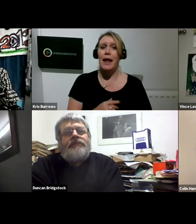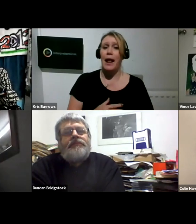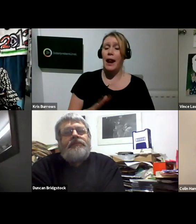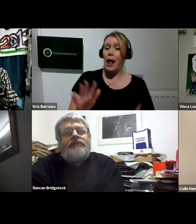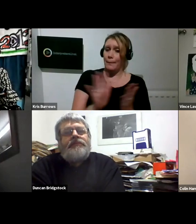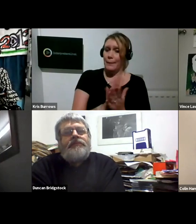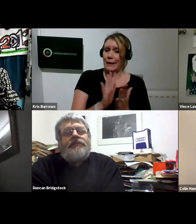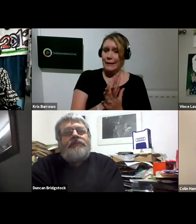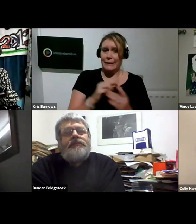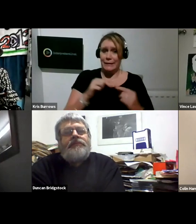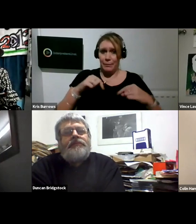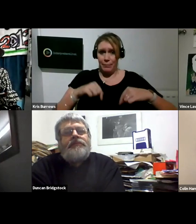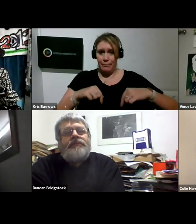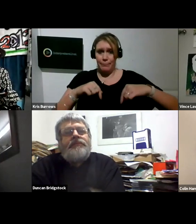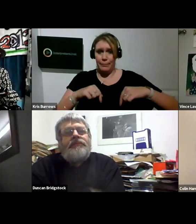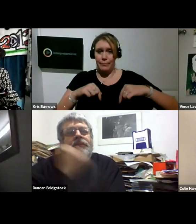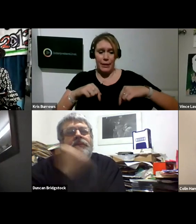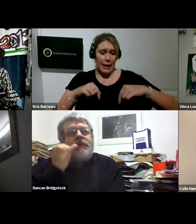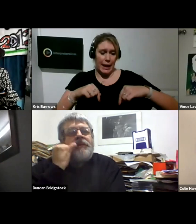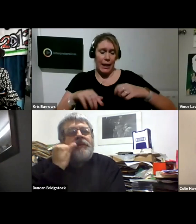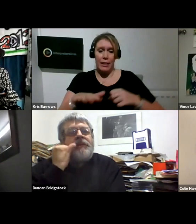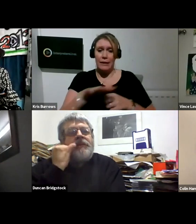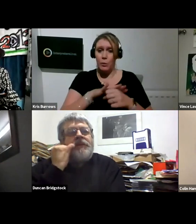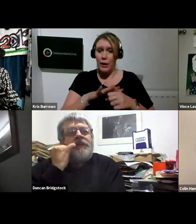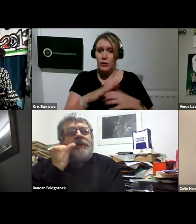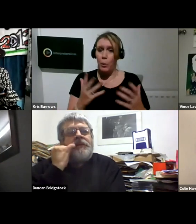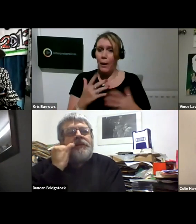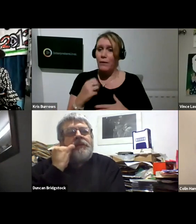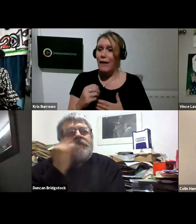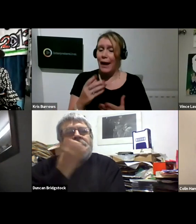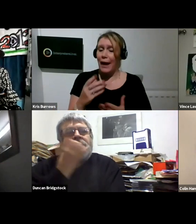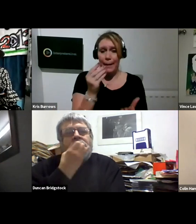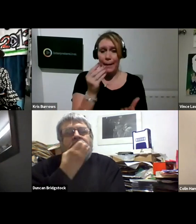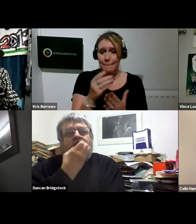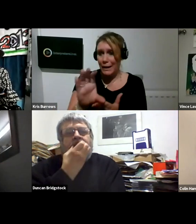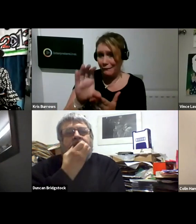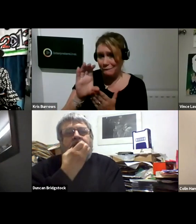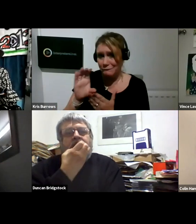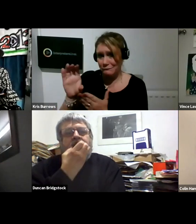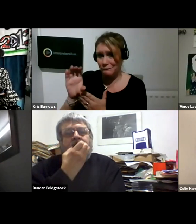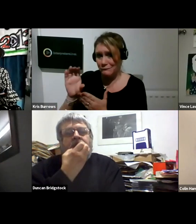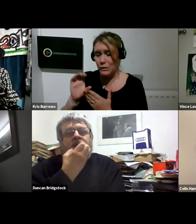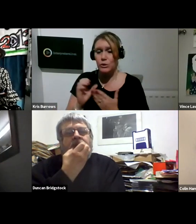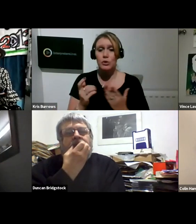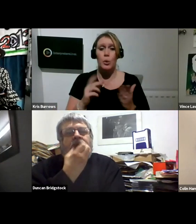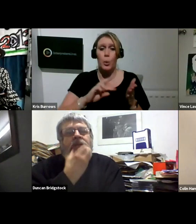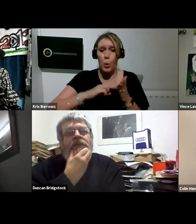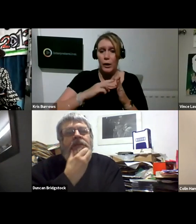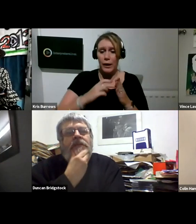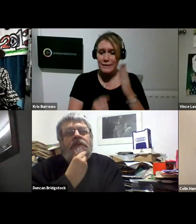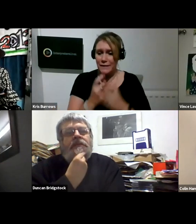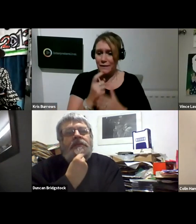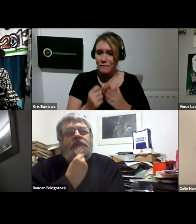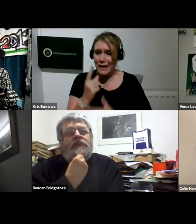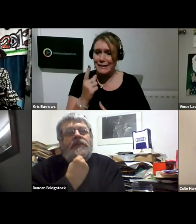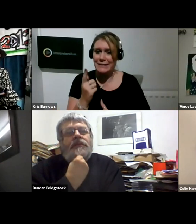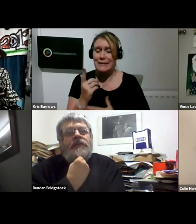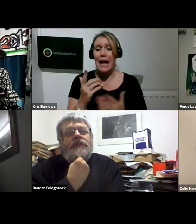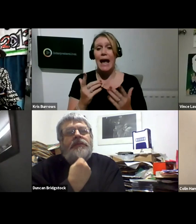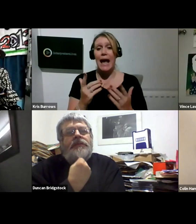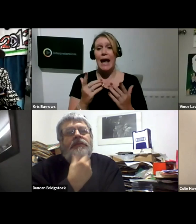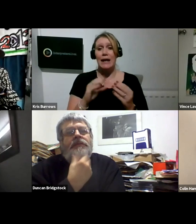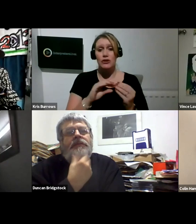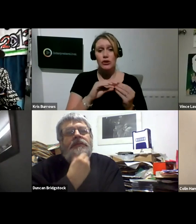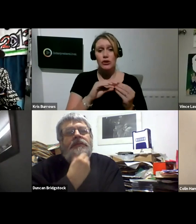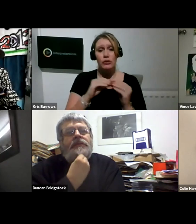appreciate is very privileged, where we have had the money to organise events like this and to create commissions, including